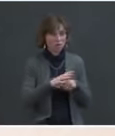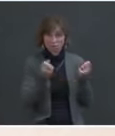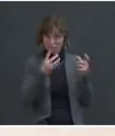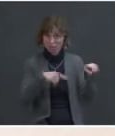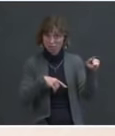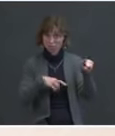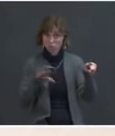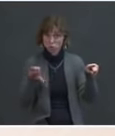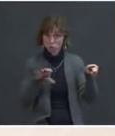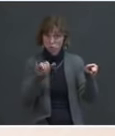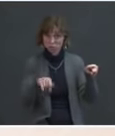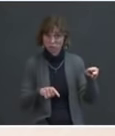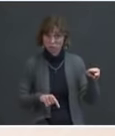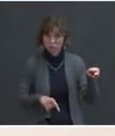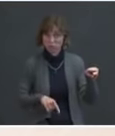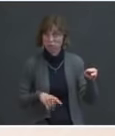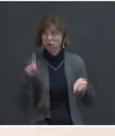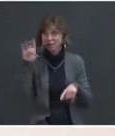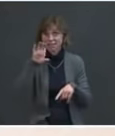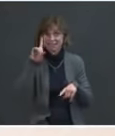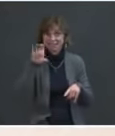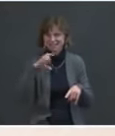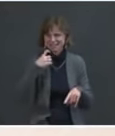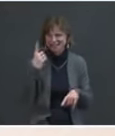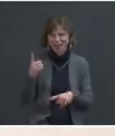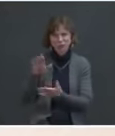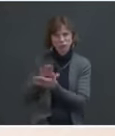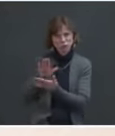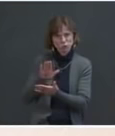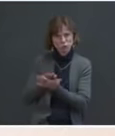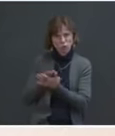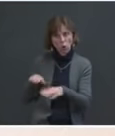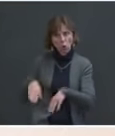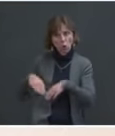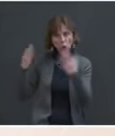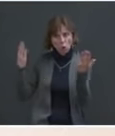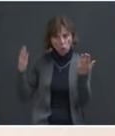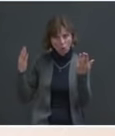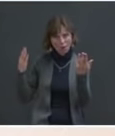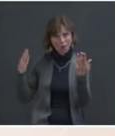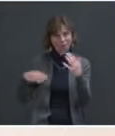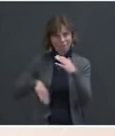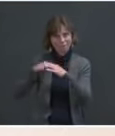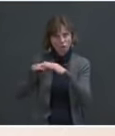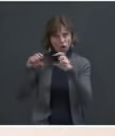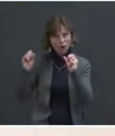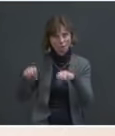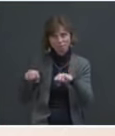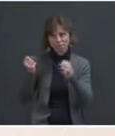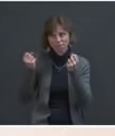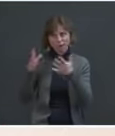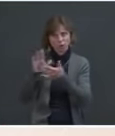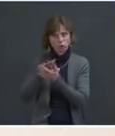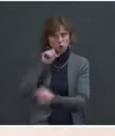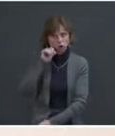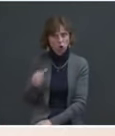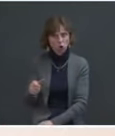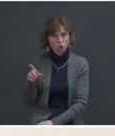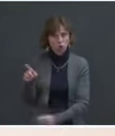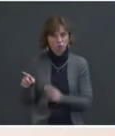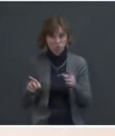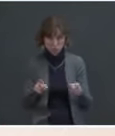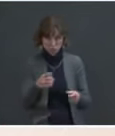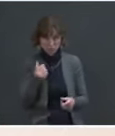But when the CDC tells schools that they can open in person at full capacity, many of them don't. Is there a school in